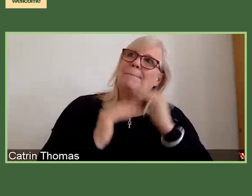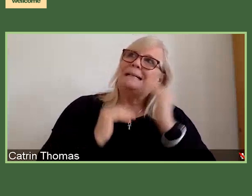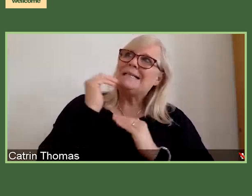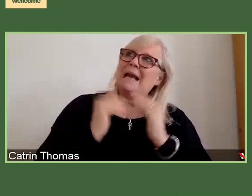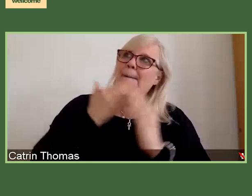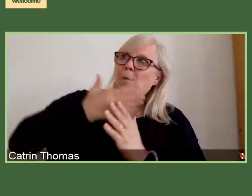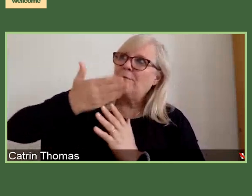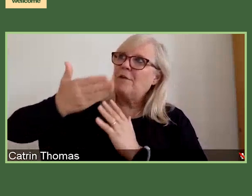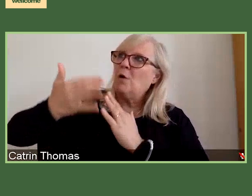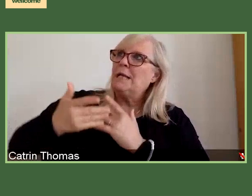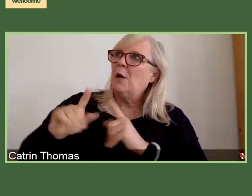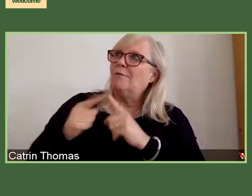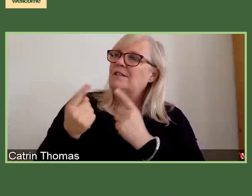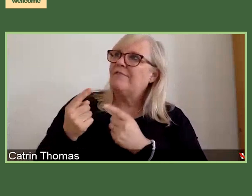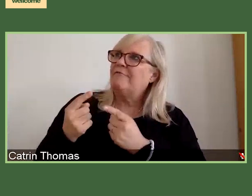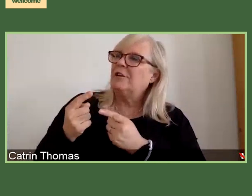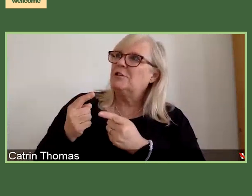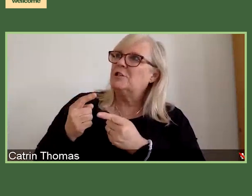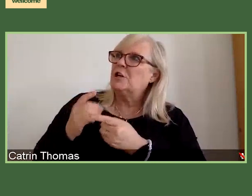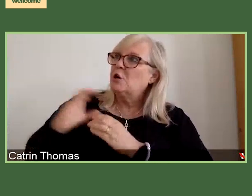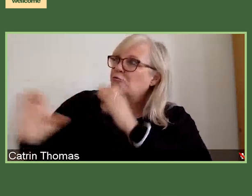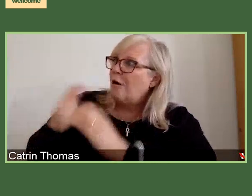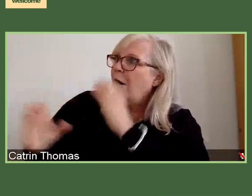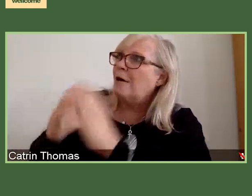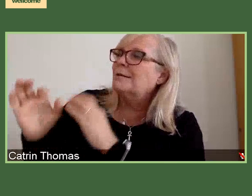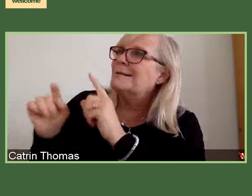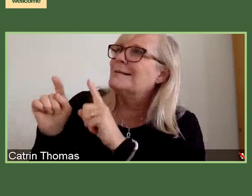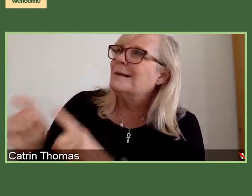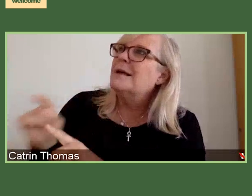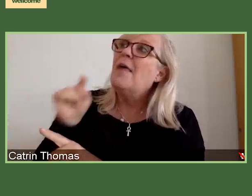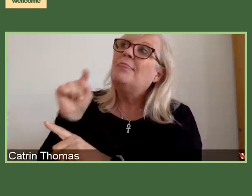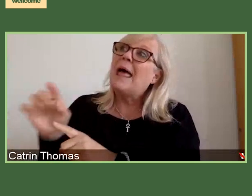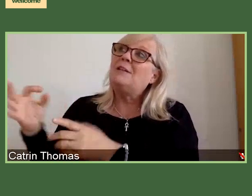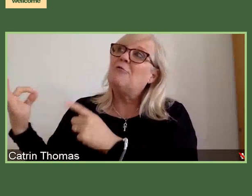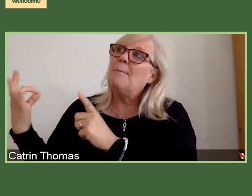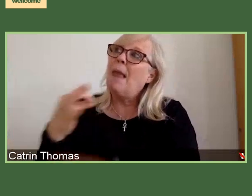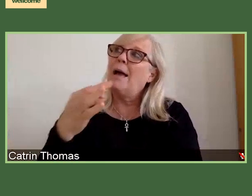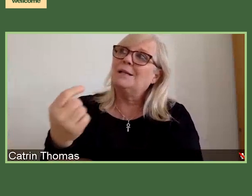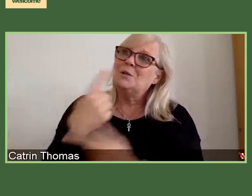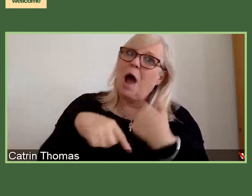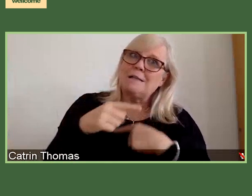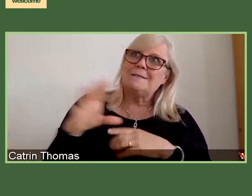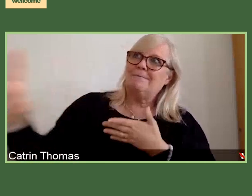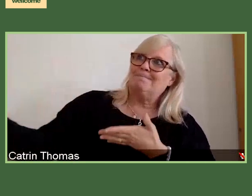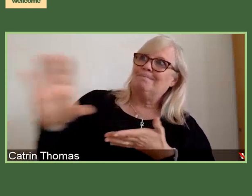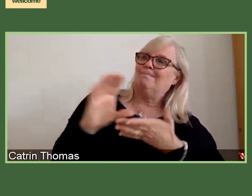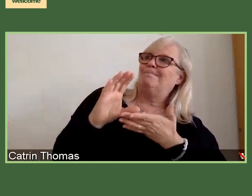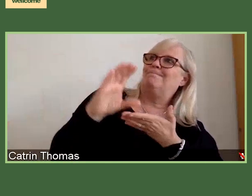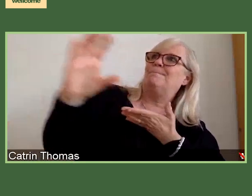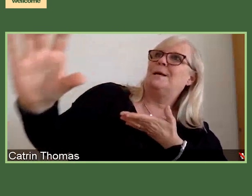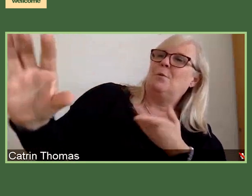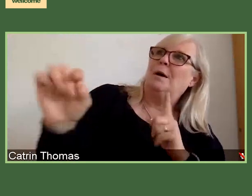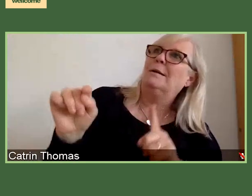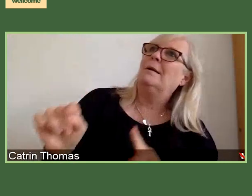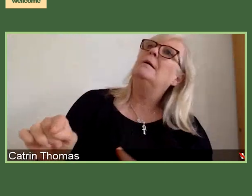big one from us as well, then, yes, we'll be asking, how are you hoping to do this? These are significant grants. And so we do expect them to have significant time